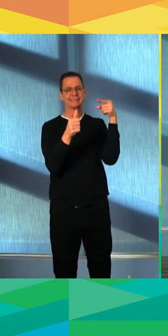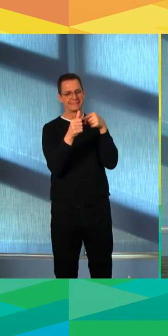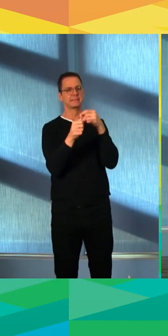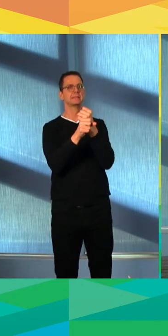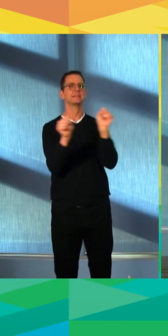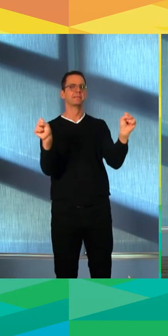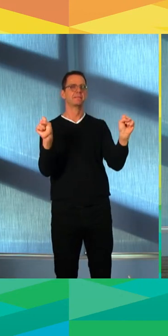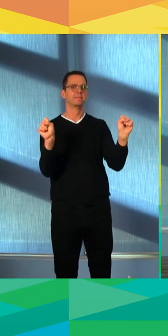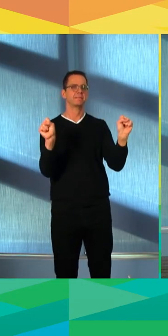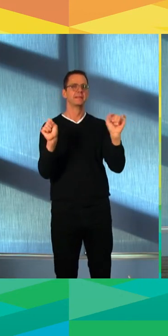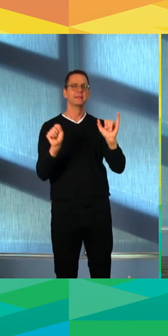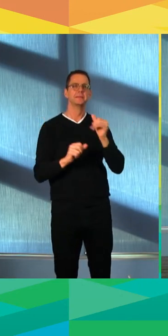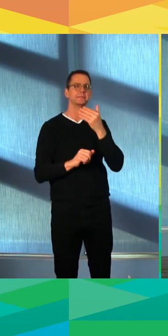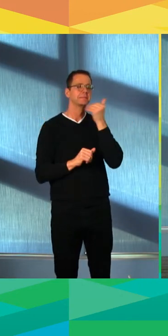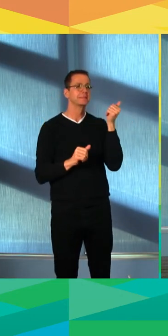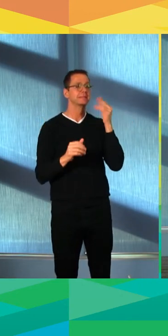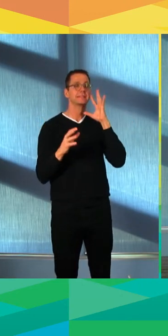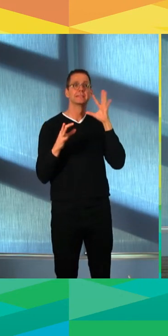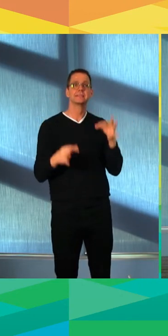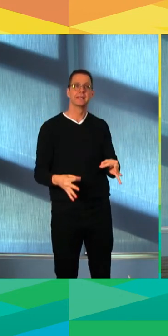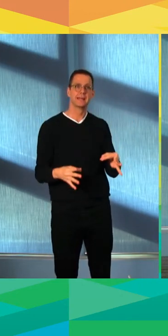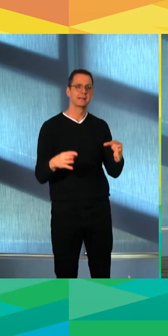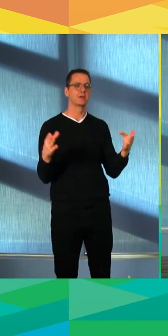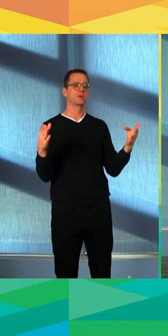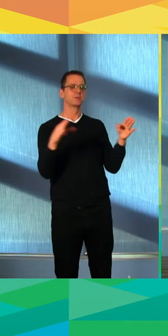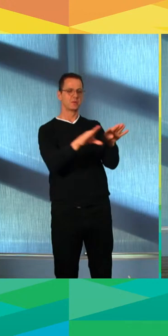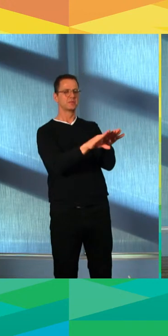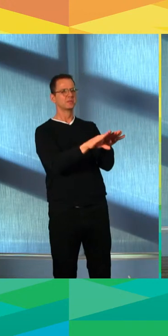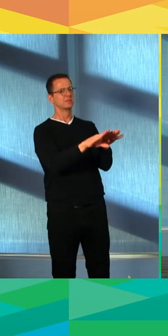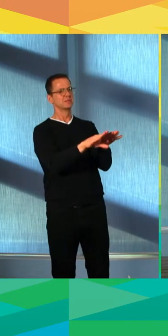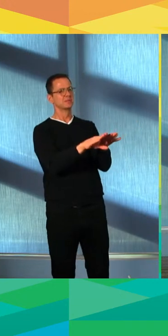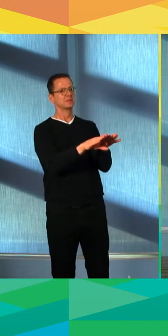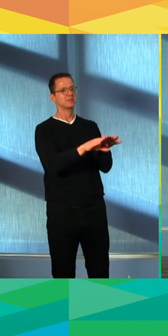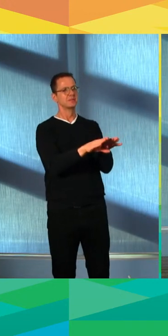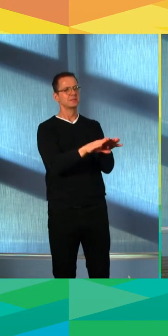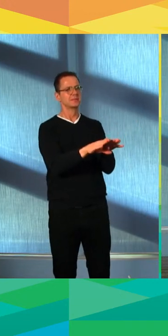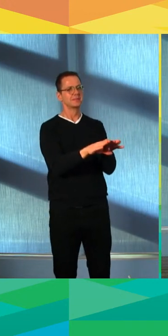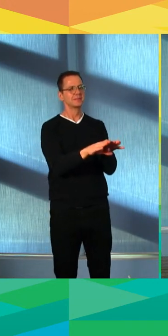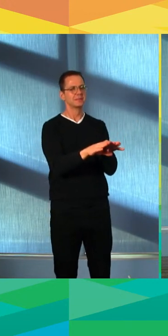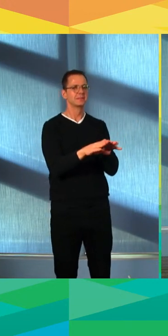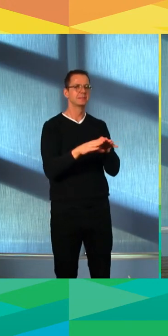last night, knowing that that restriction was coming into effect at midnight last night.